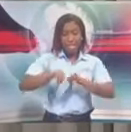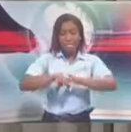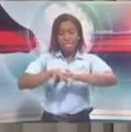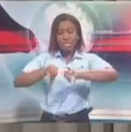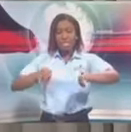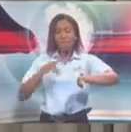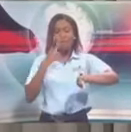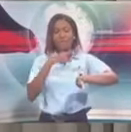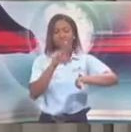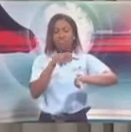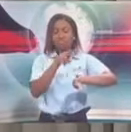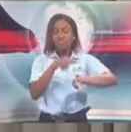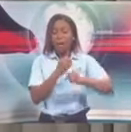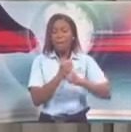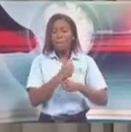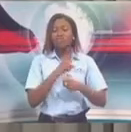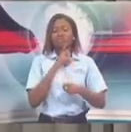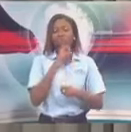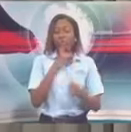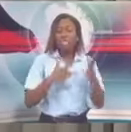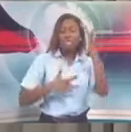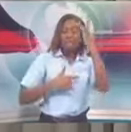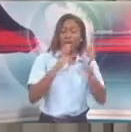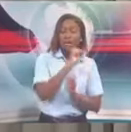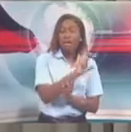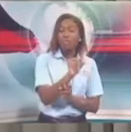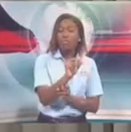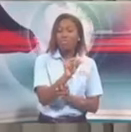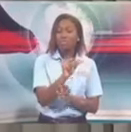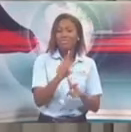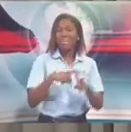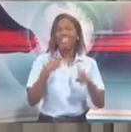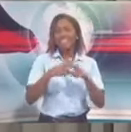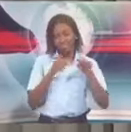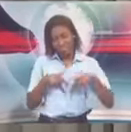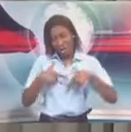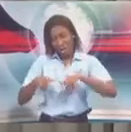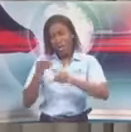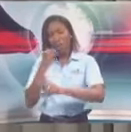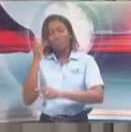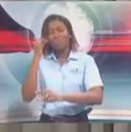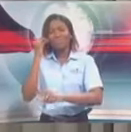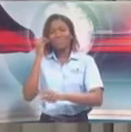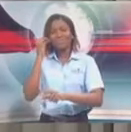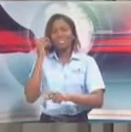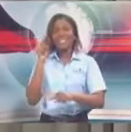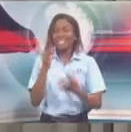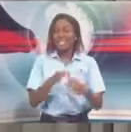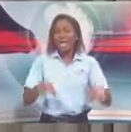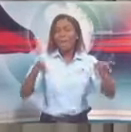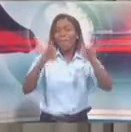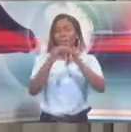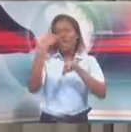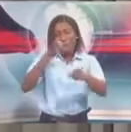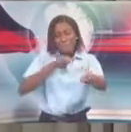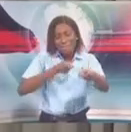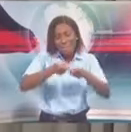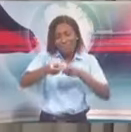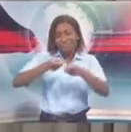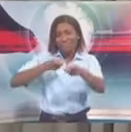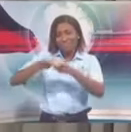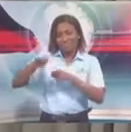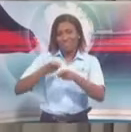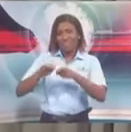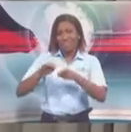quarantining. So as we go forward, this is how we are dealing with the management of our borders. We continue to